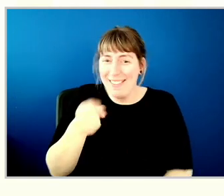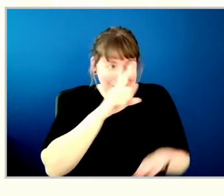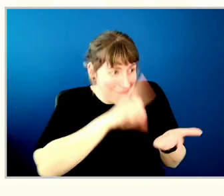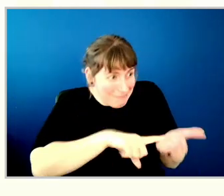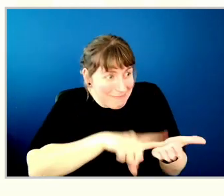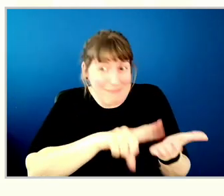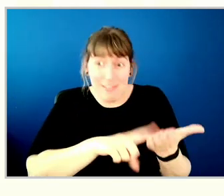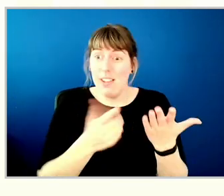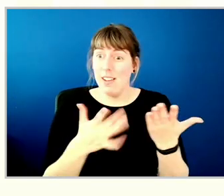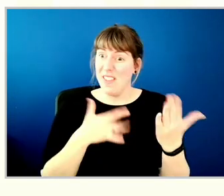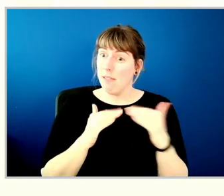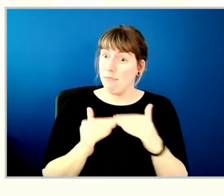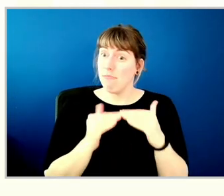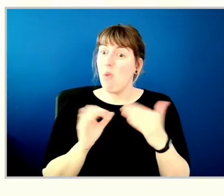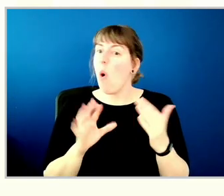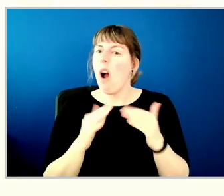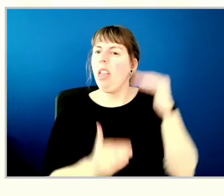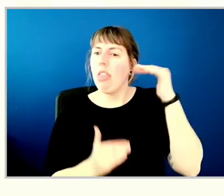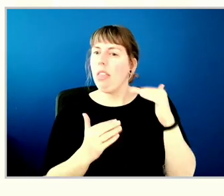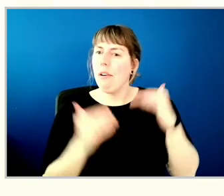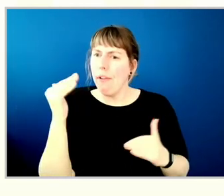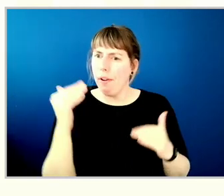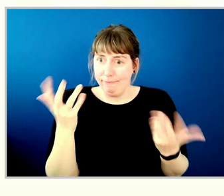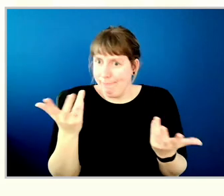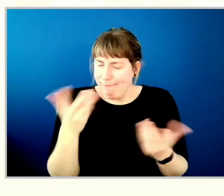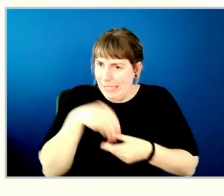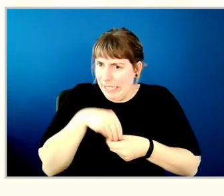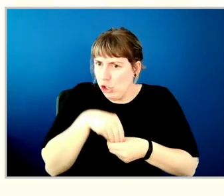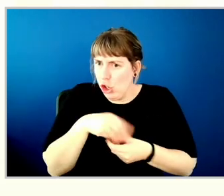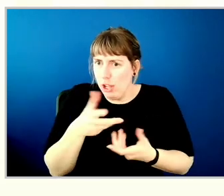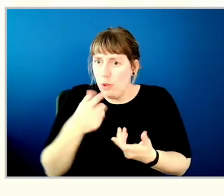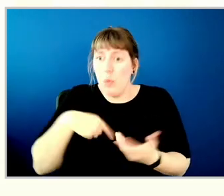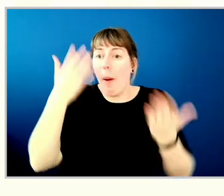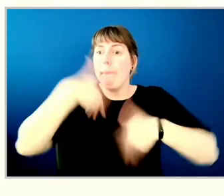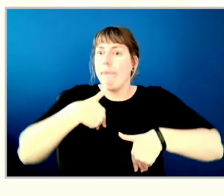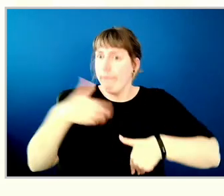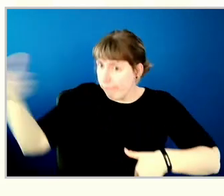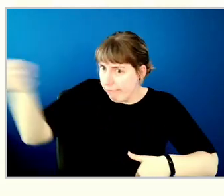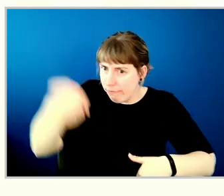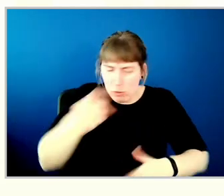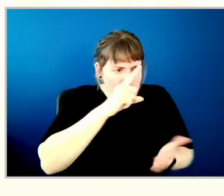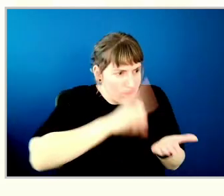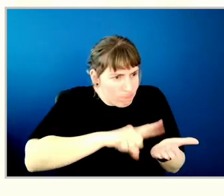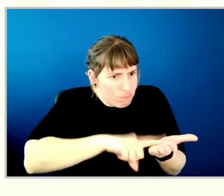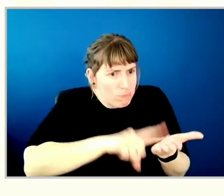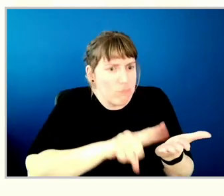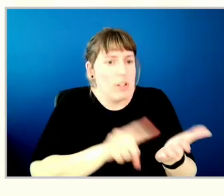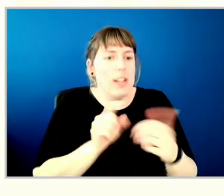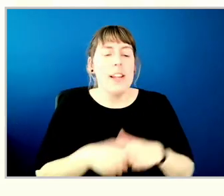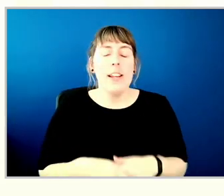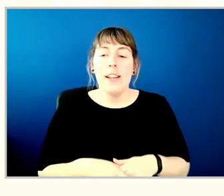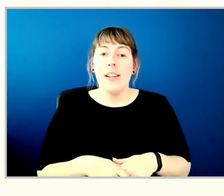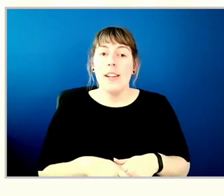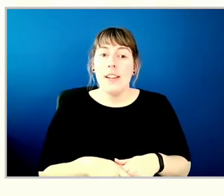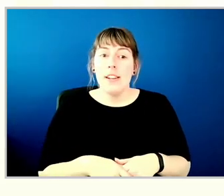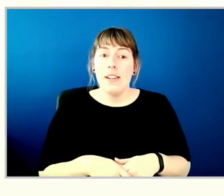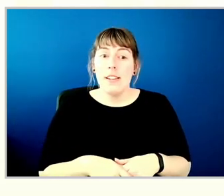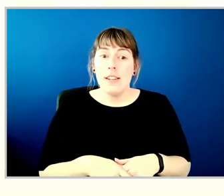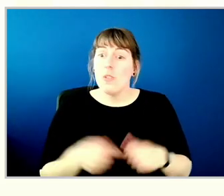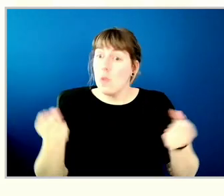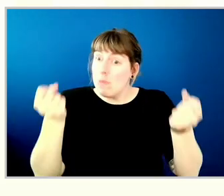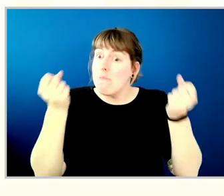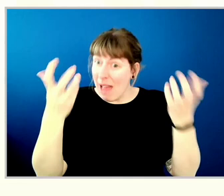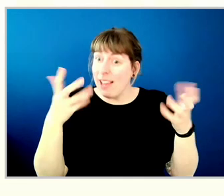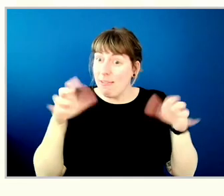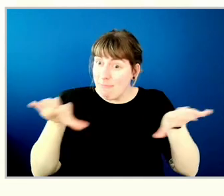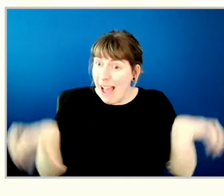else we could be changing within our internal systems at Vancity. And so we have quite a few tangible actions.